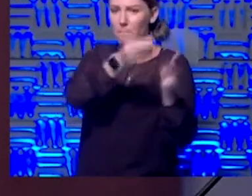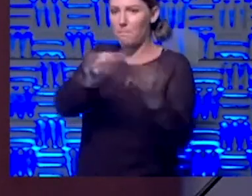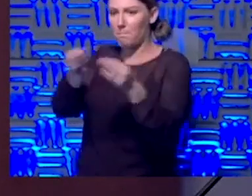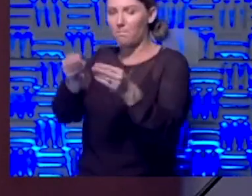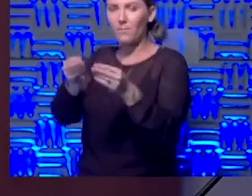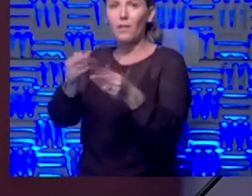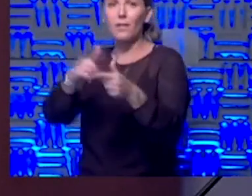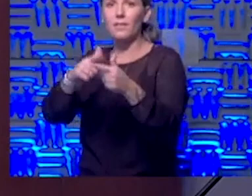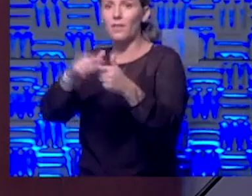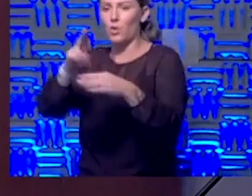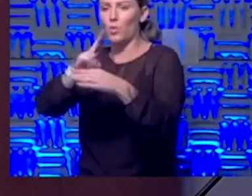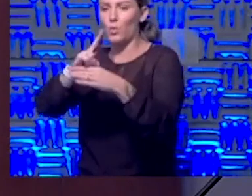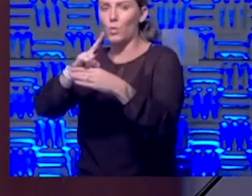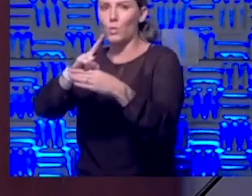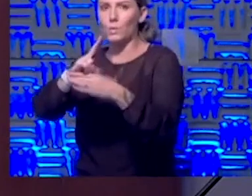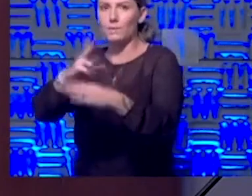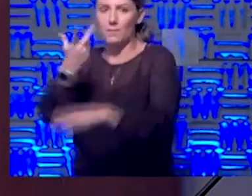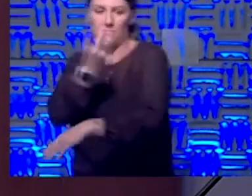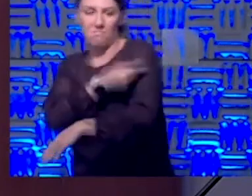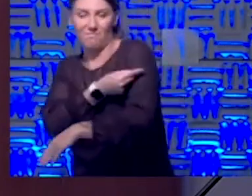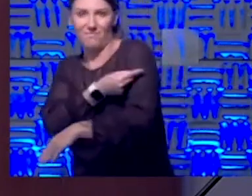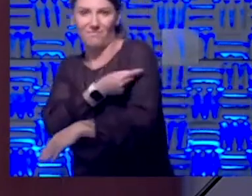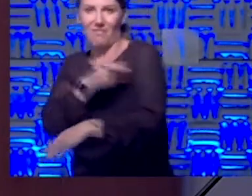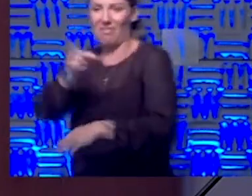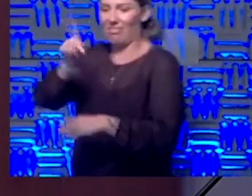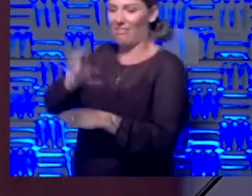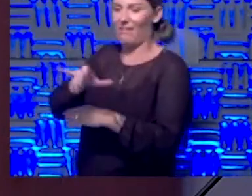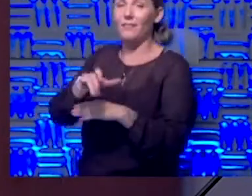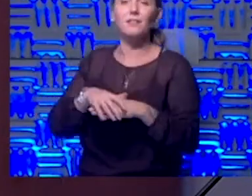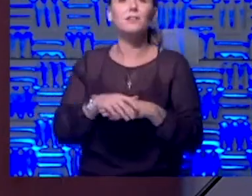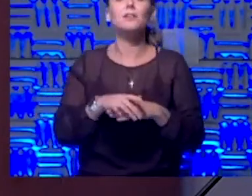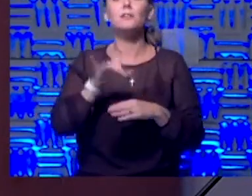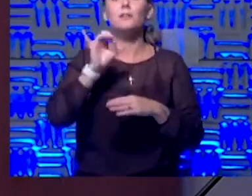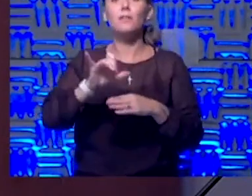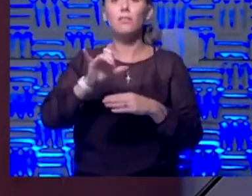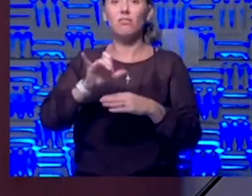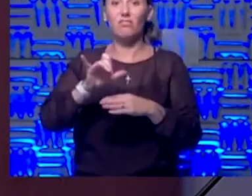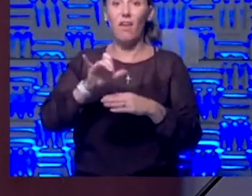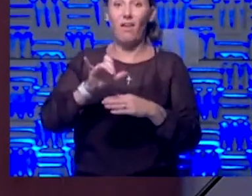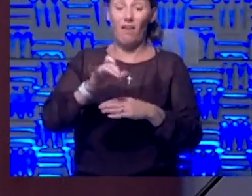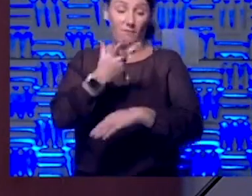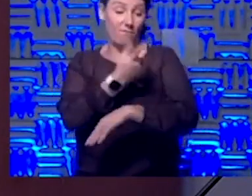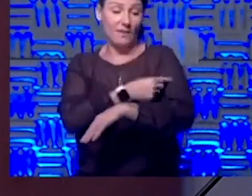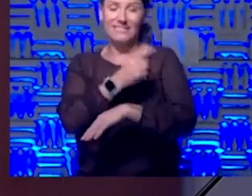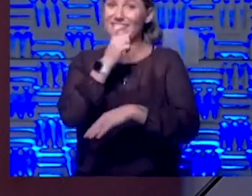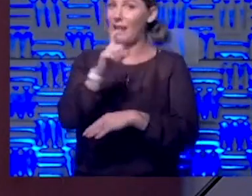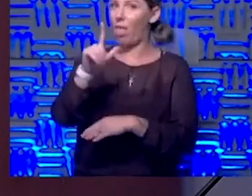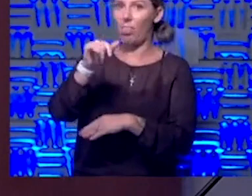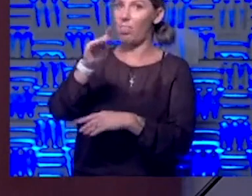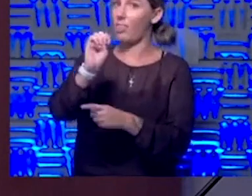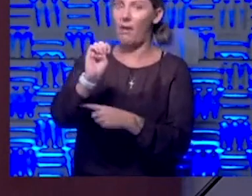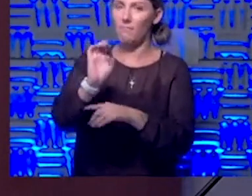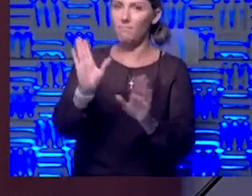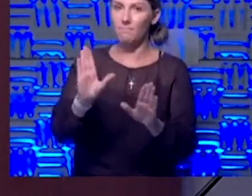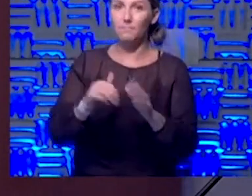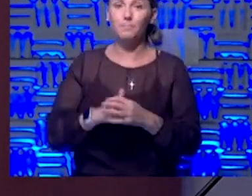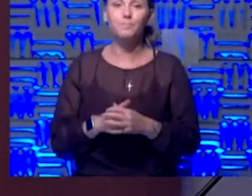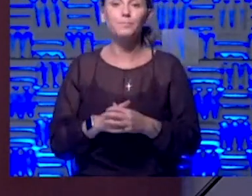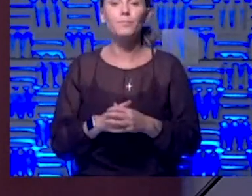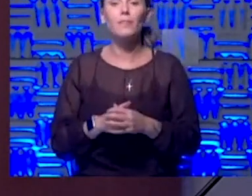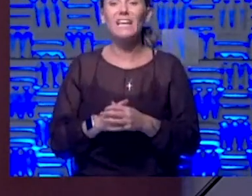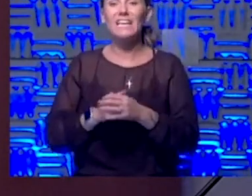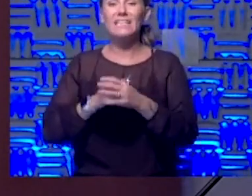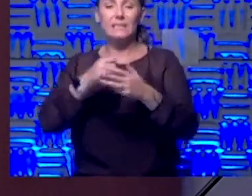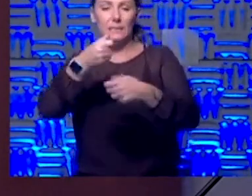vaccine. And so this vaccine is not a live vaccine. It is, um, attenuated